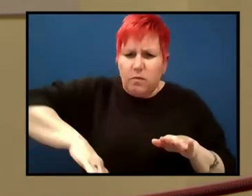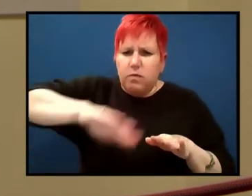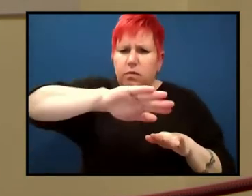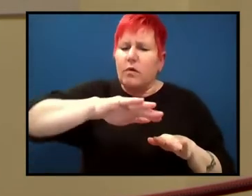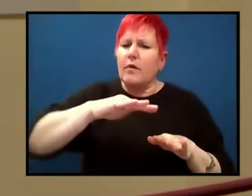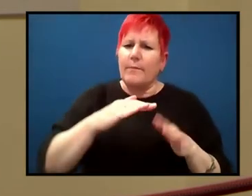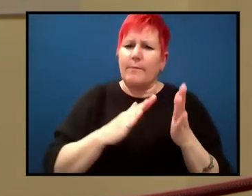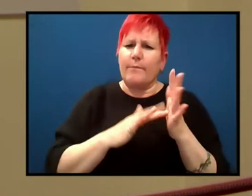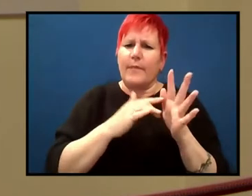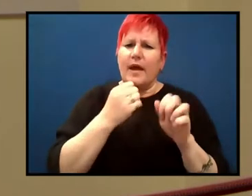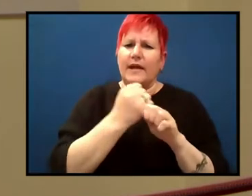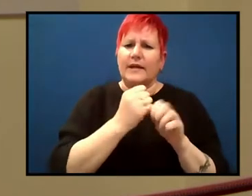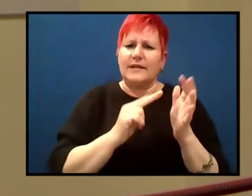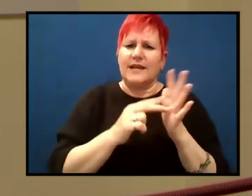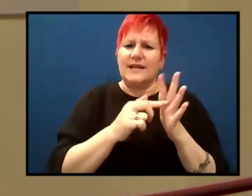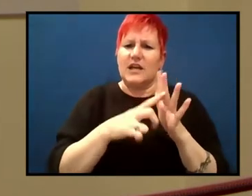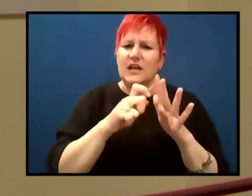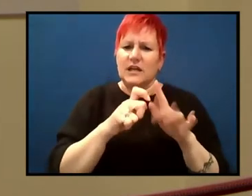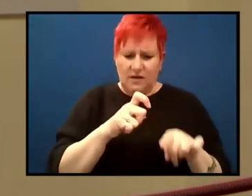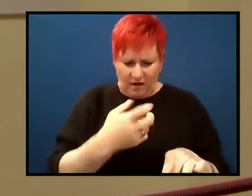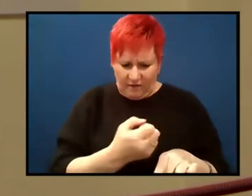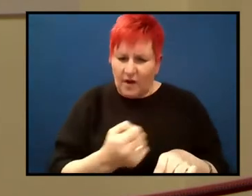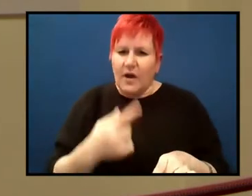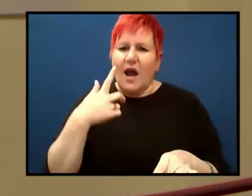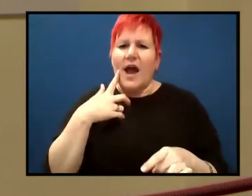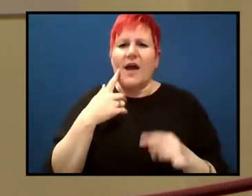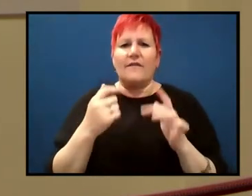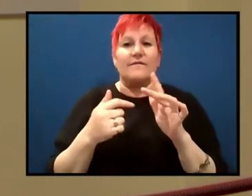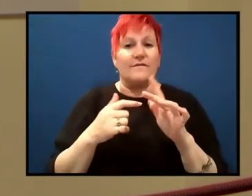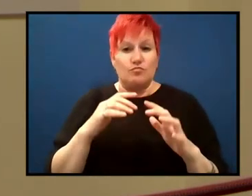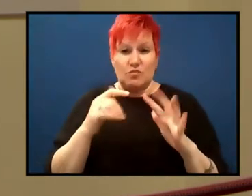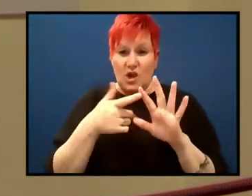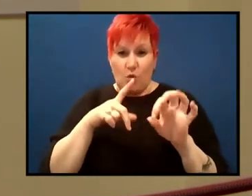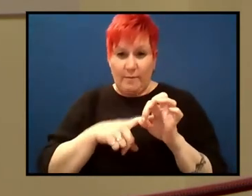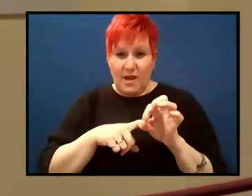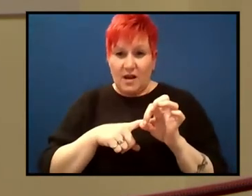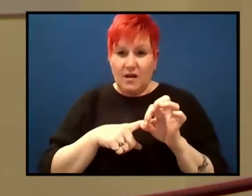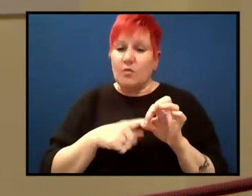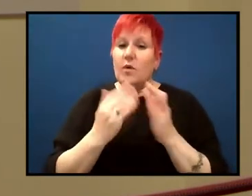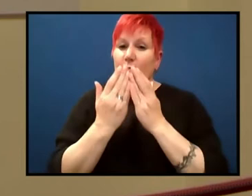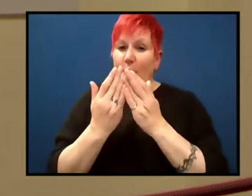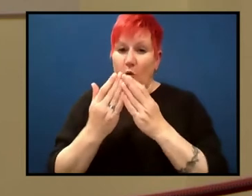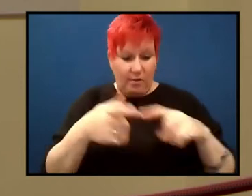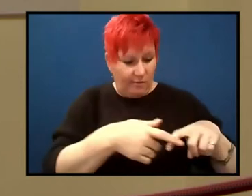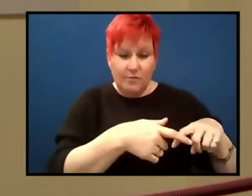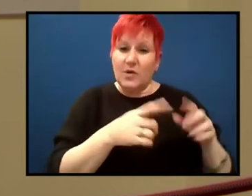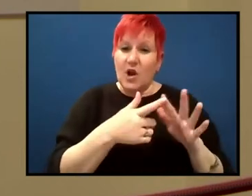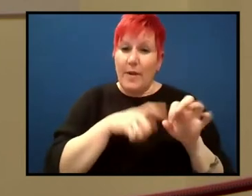dragging a magnetometer, a very sensitive magnetic recording instrument, a long way behind a ship, because the ship is very magnetic.